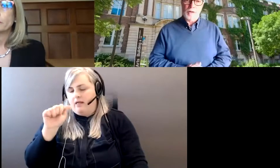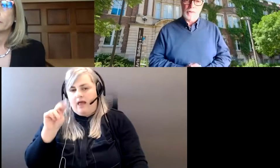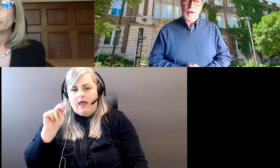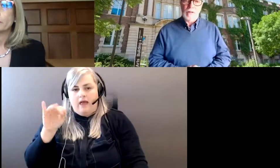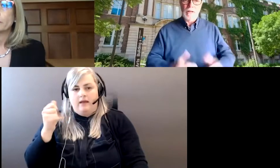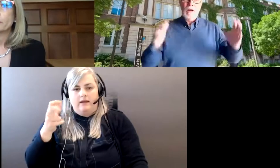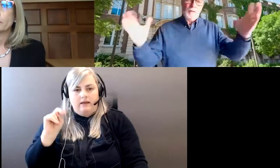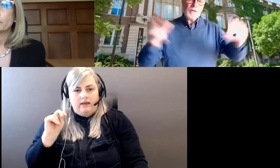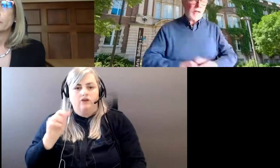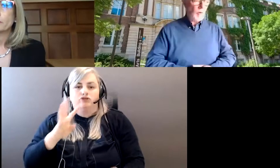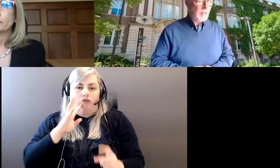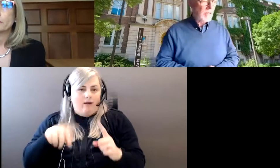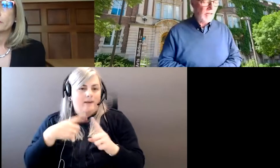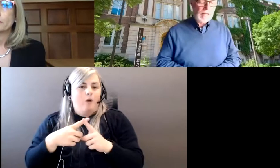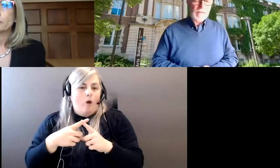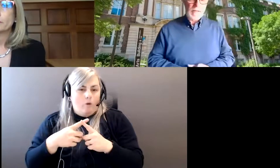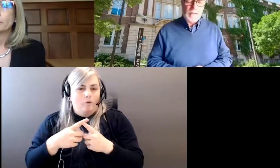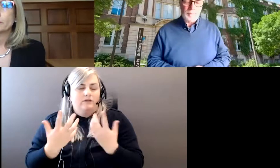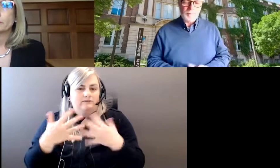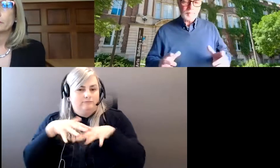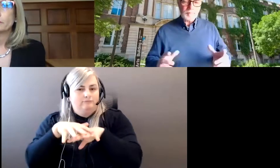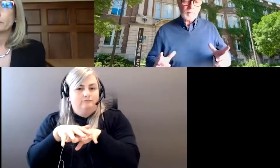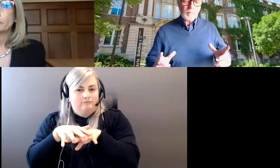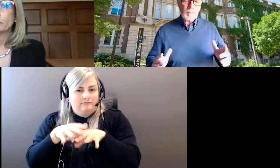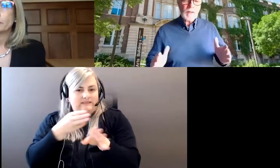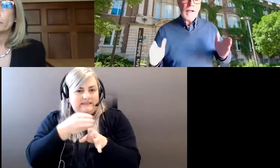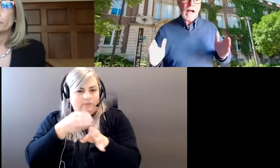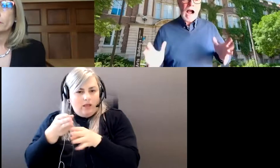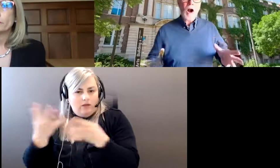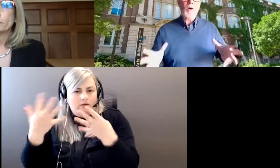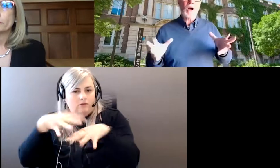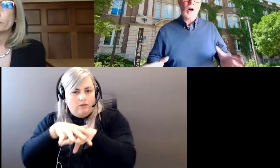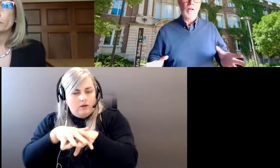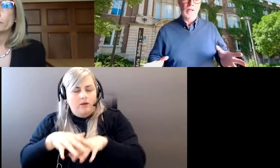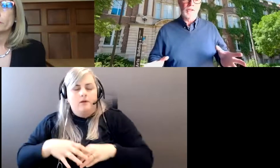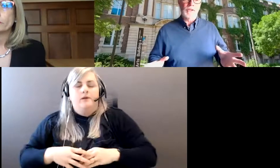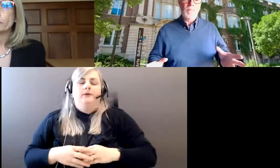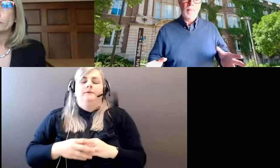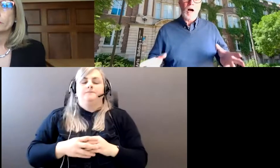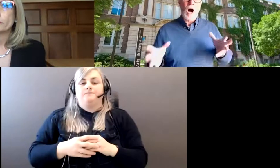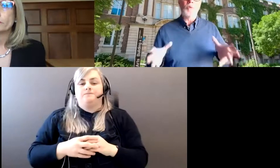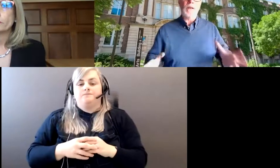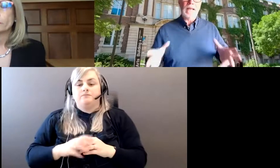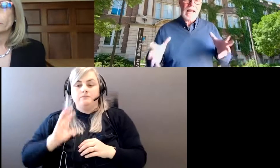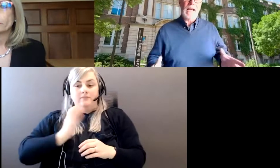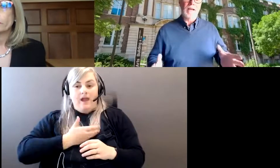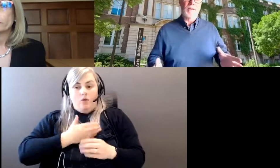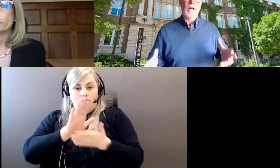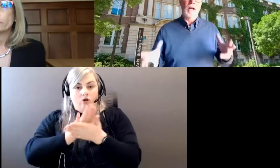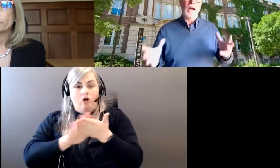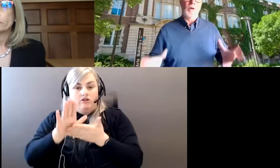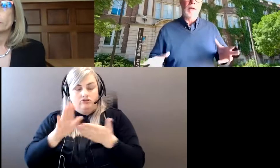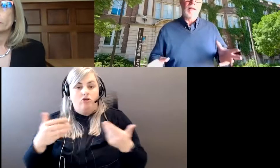interdisciplinarity. The first thing I want to say is that our college already has